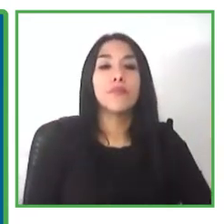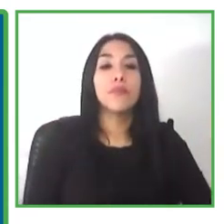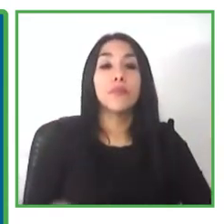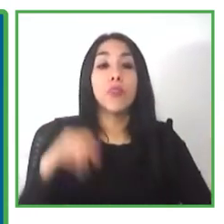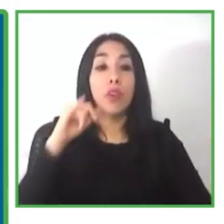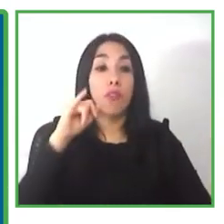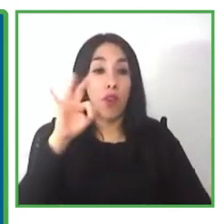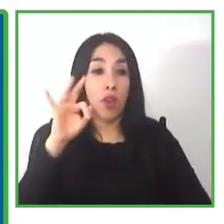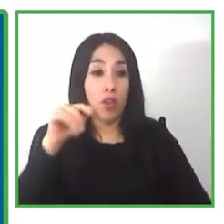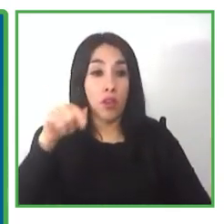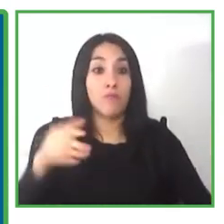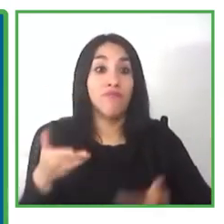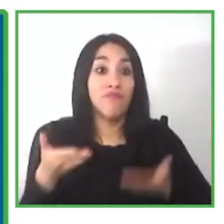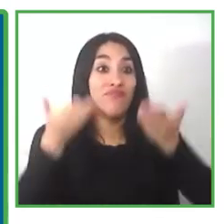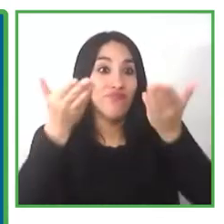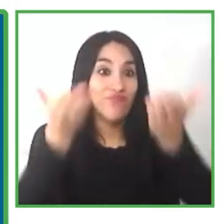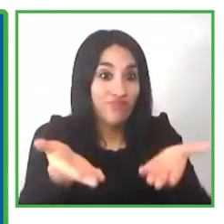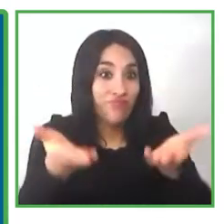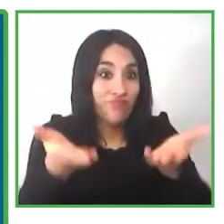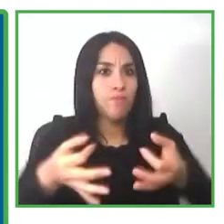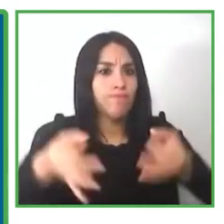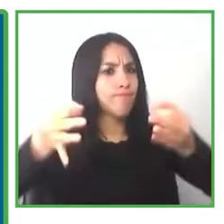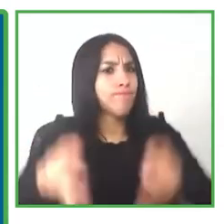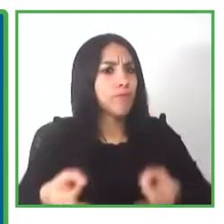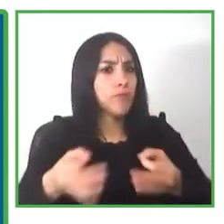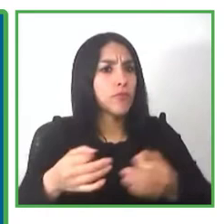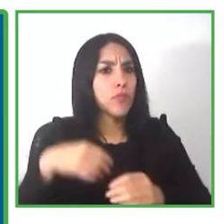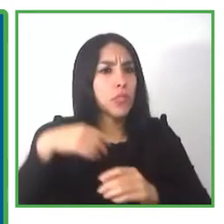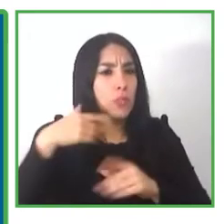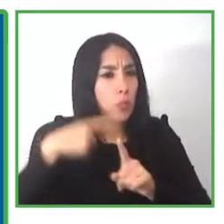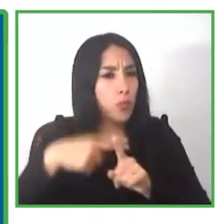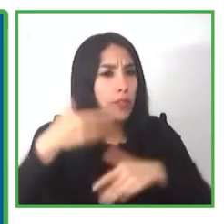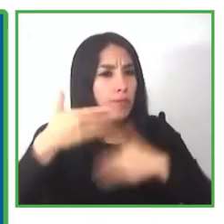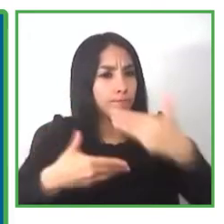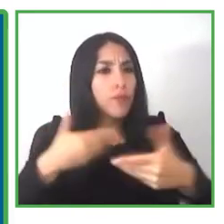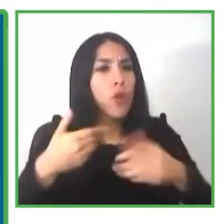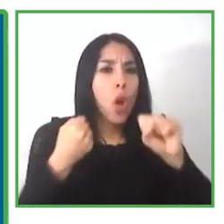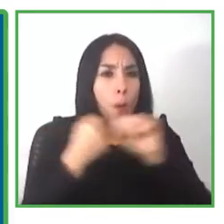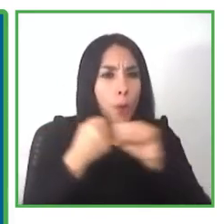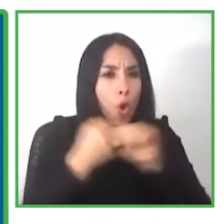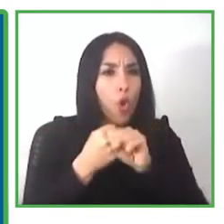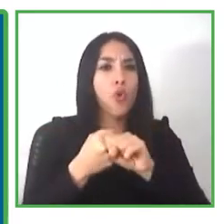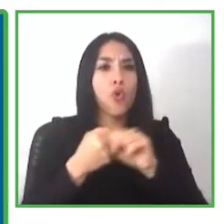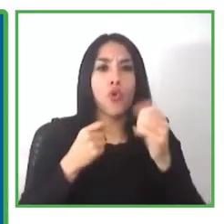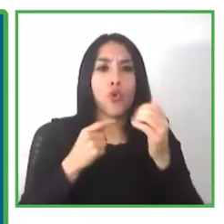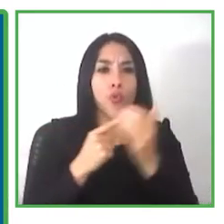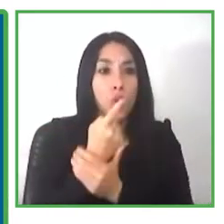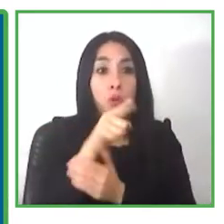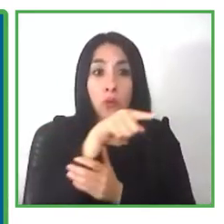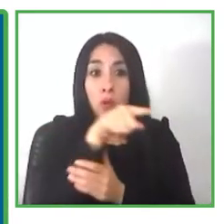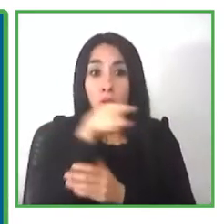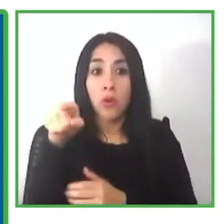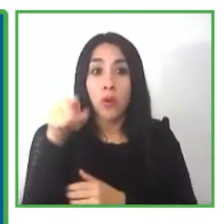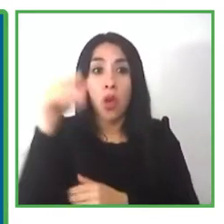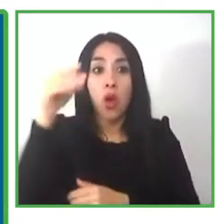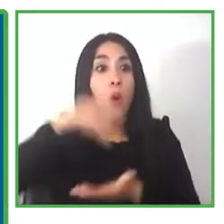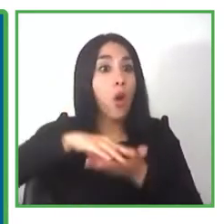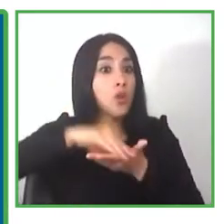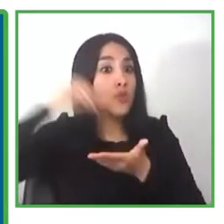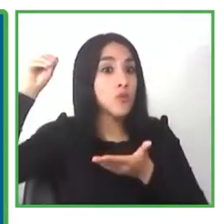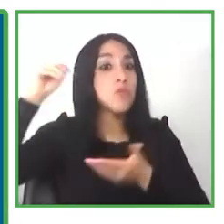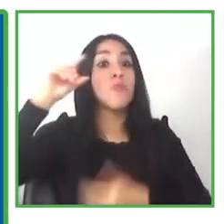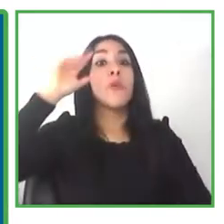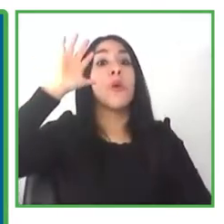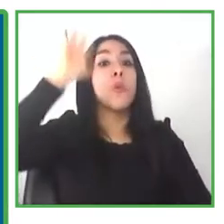when they are given opportunities and support for them to be able to learn and work better